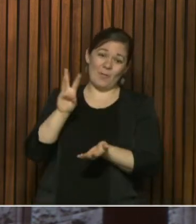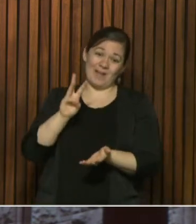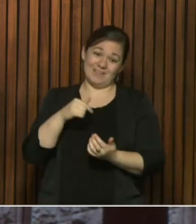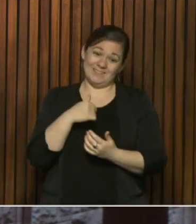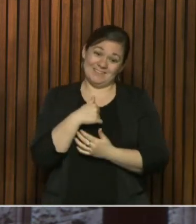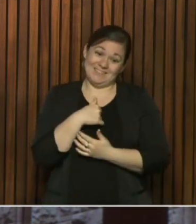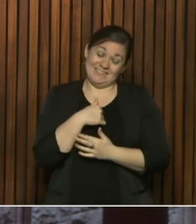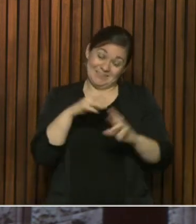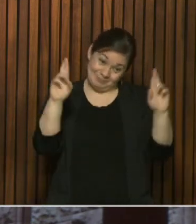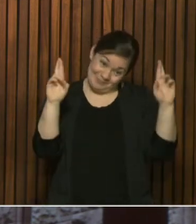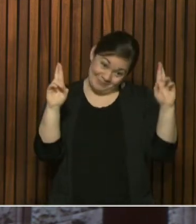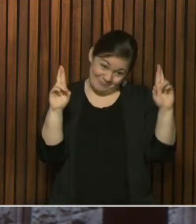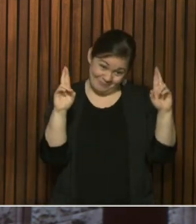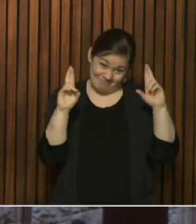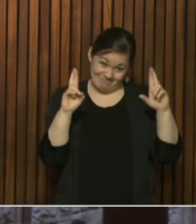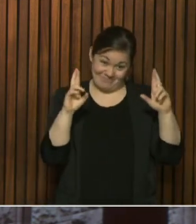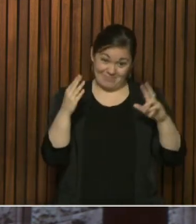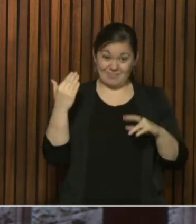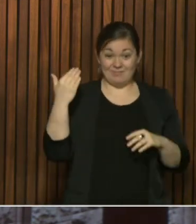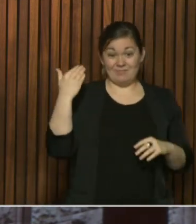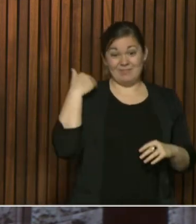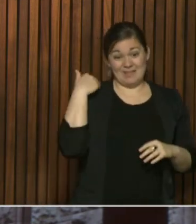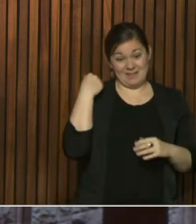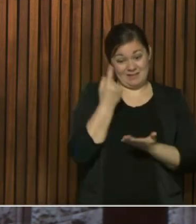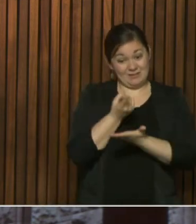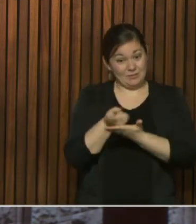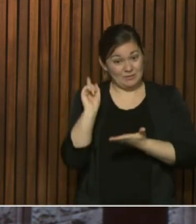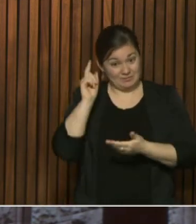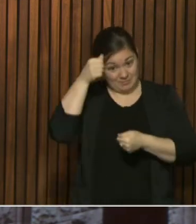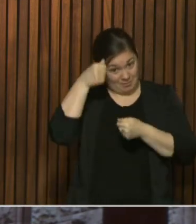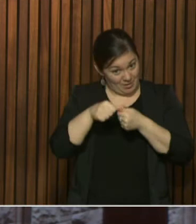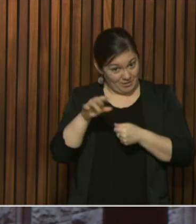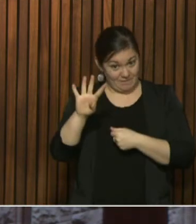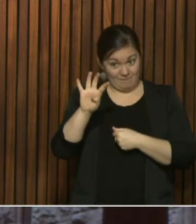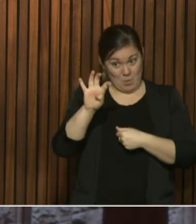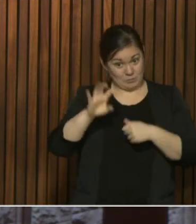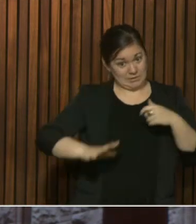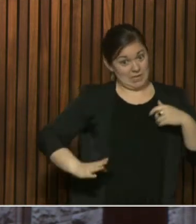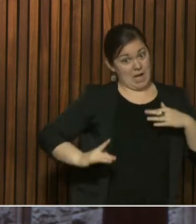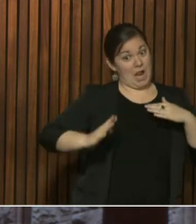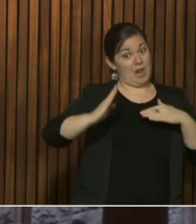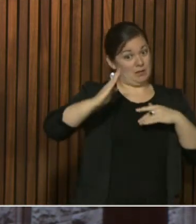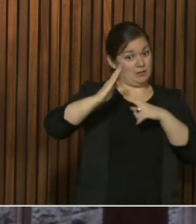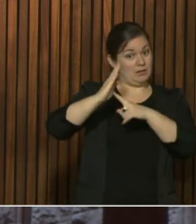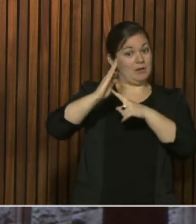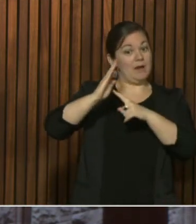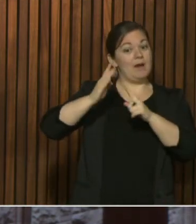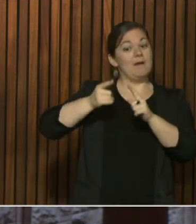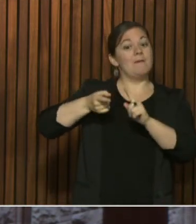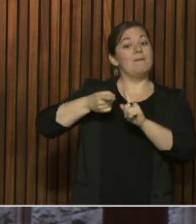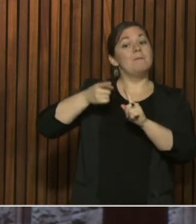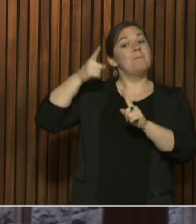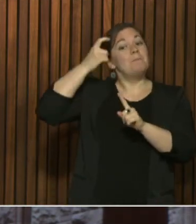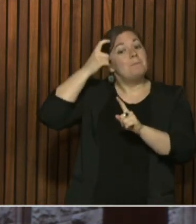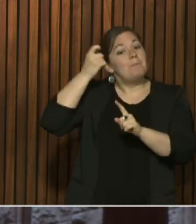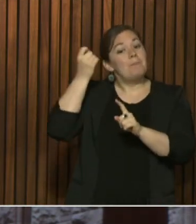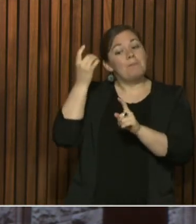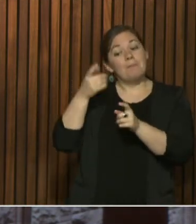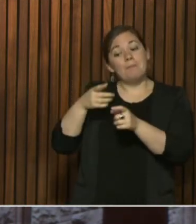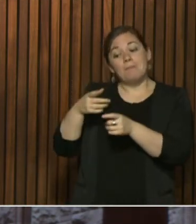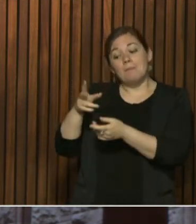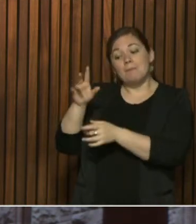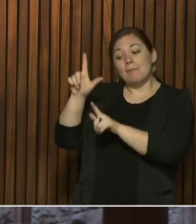week in the upper 400s. We were still doing with lab backlog, new labs coming on board, testing